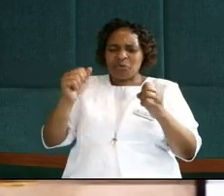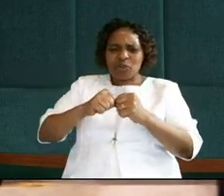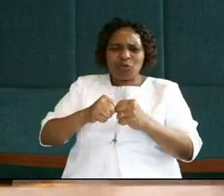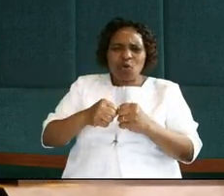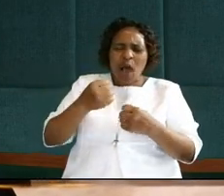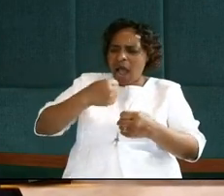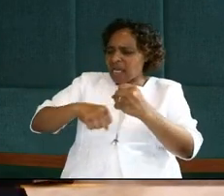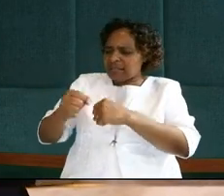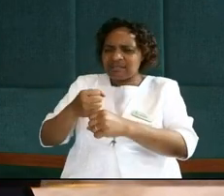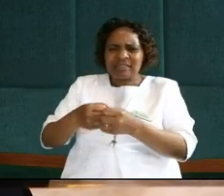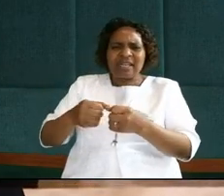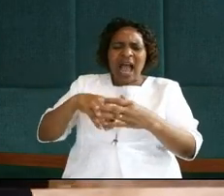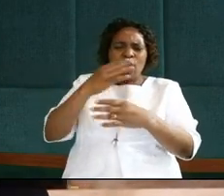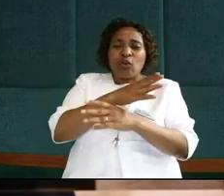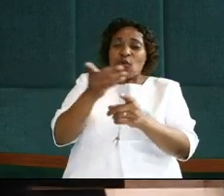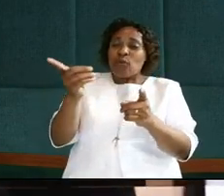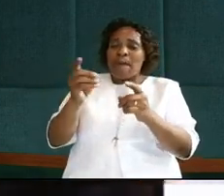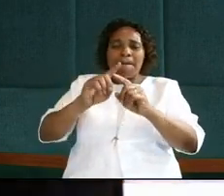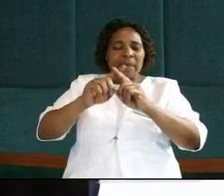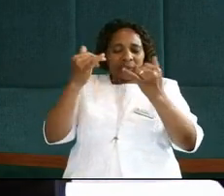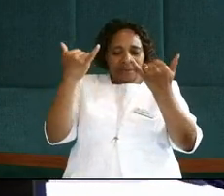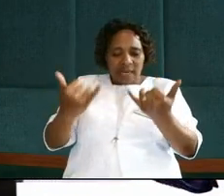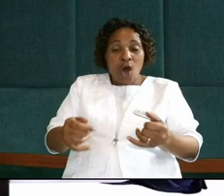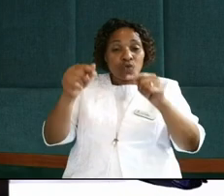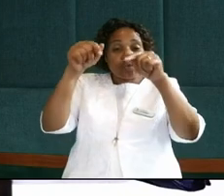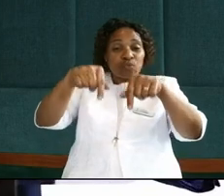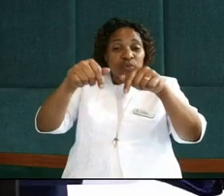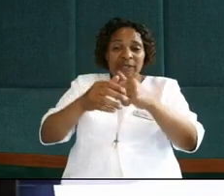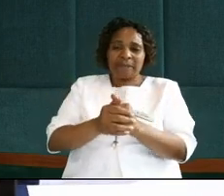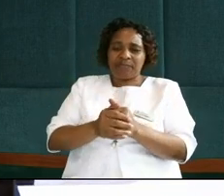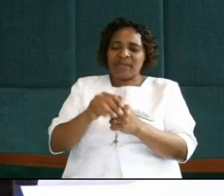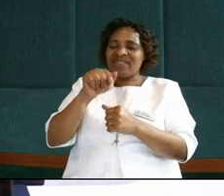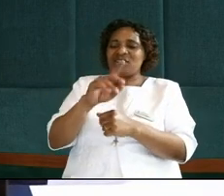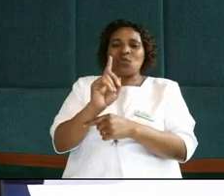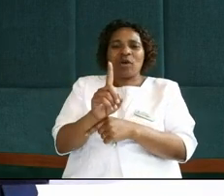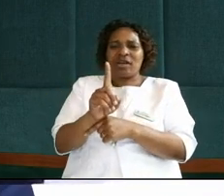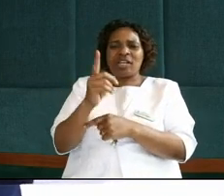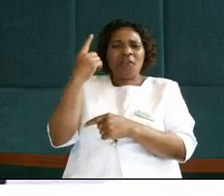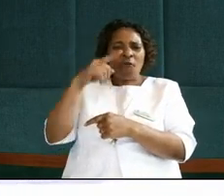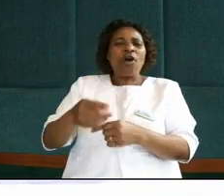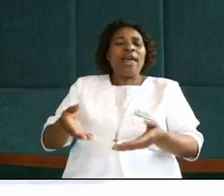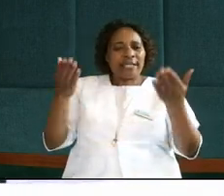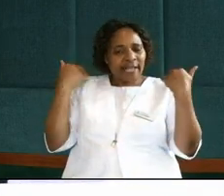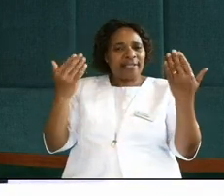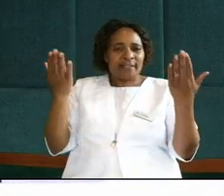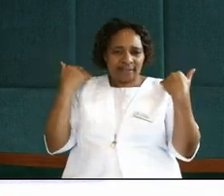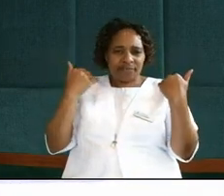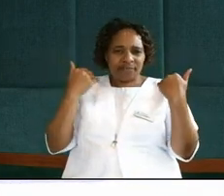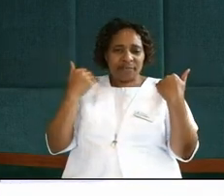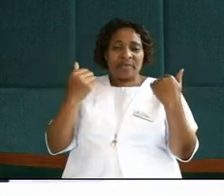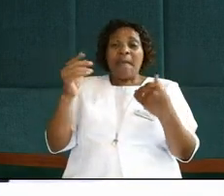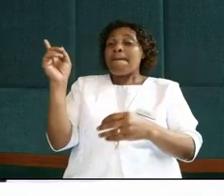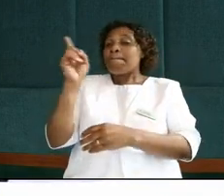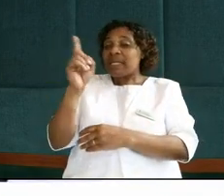has been addressing the outer of you. But Peter, today, this one is all targeted to minister